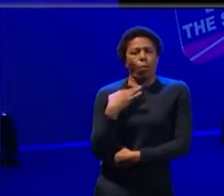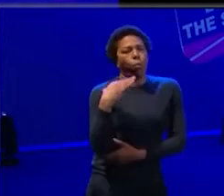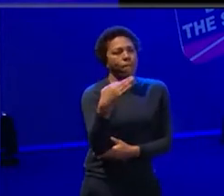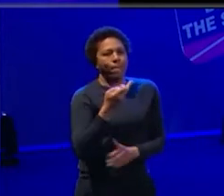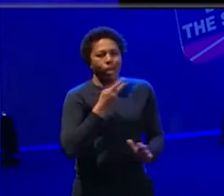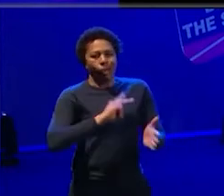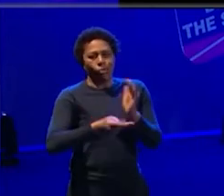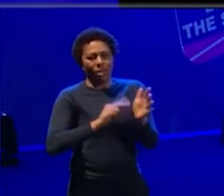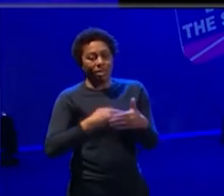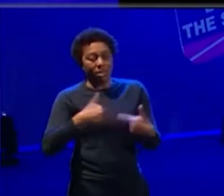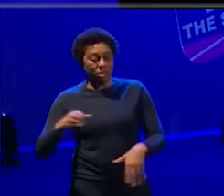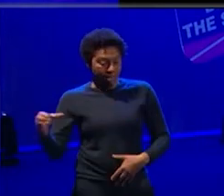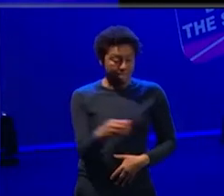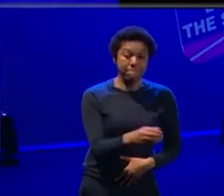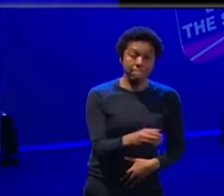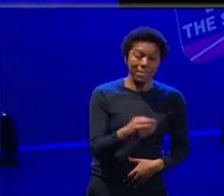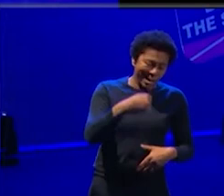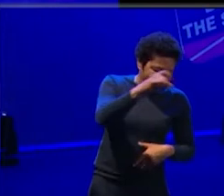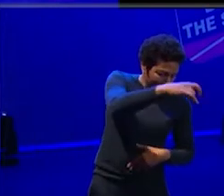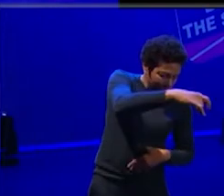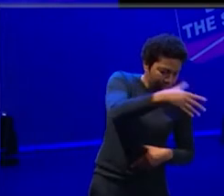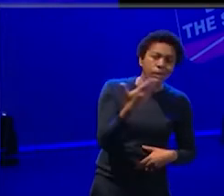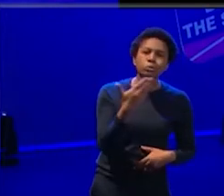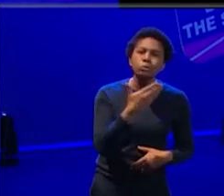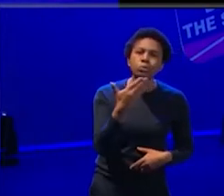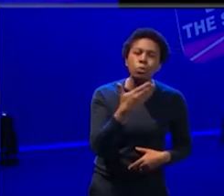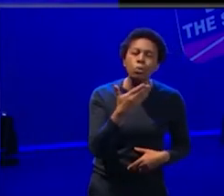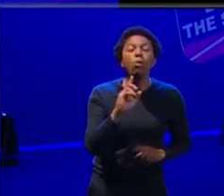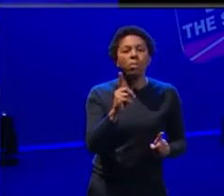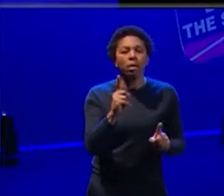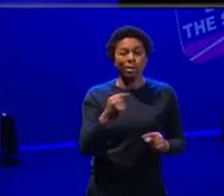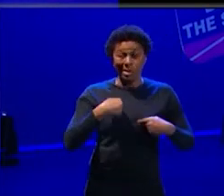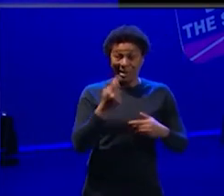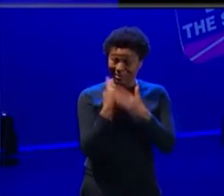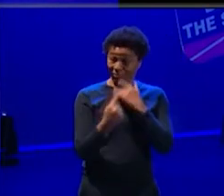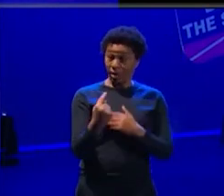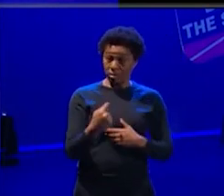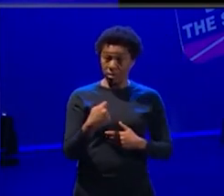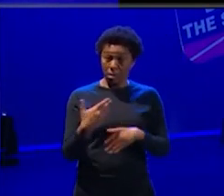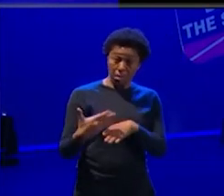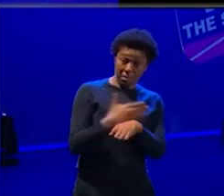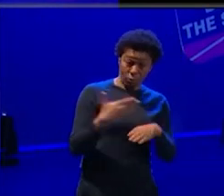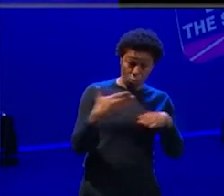been, you know, brought into the school. But I think, um, even as a freelancer, when I was a freelancer before working for blue elephant,